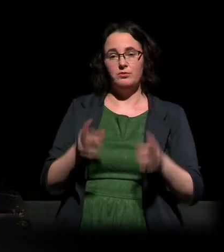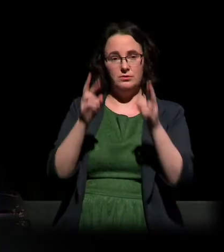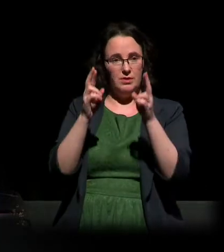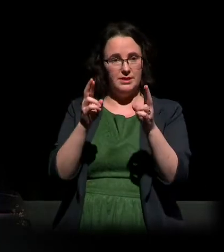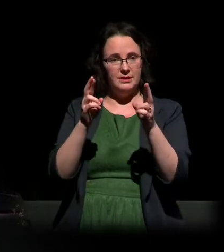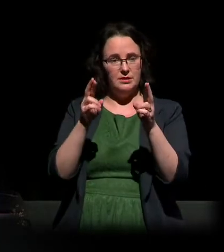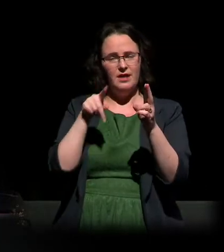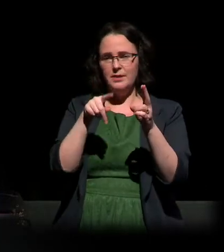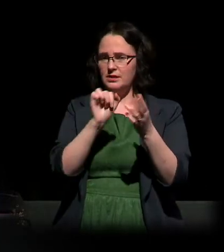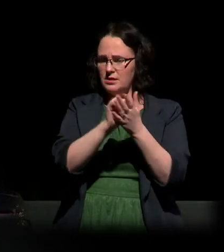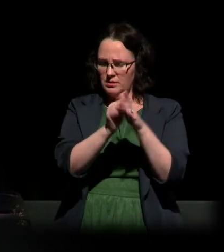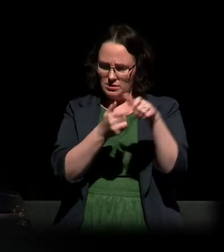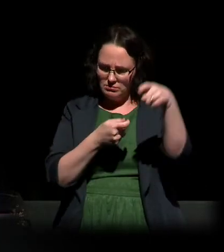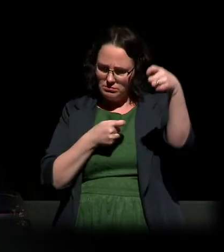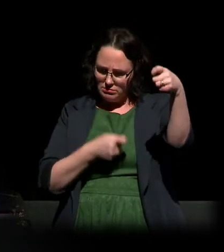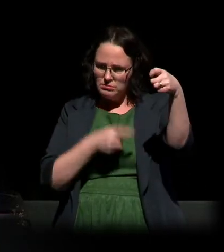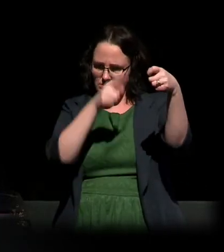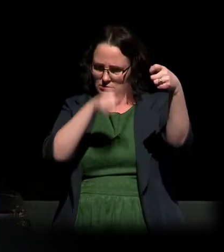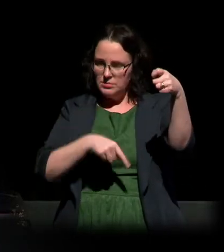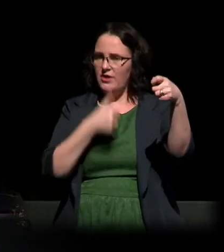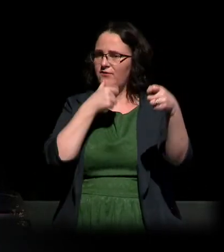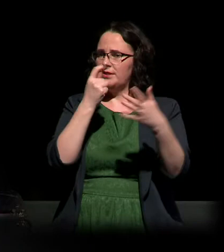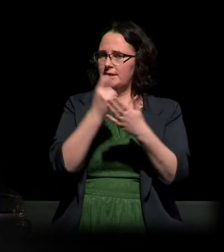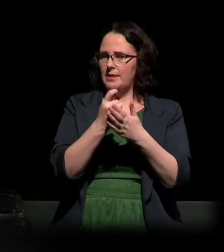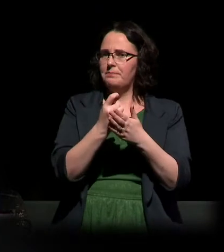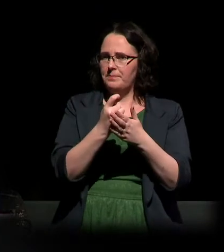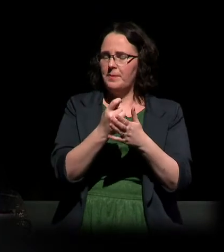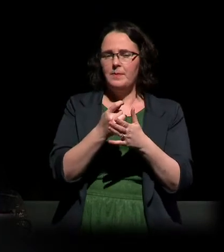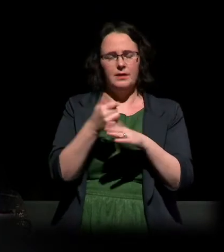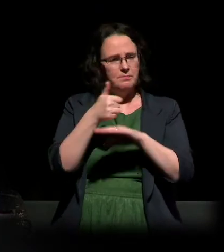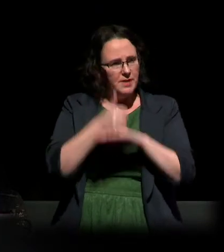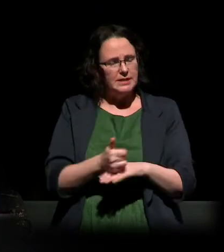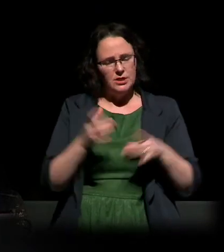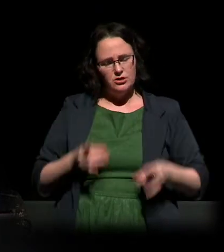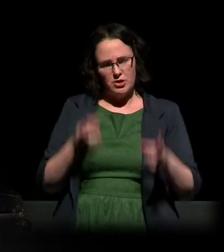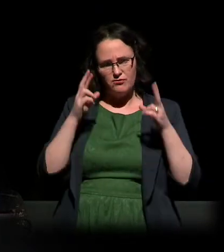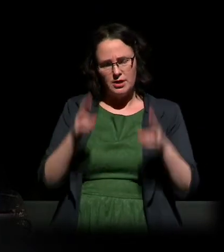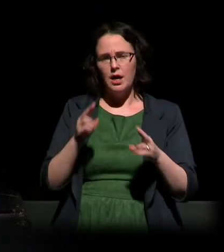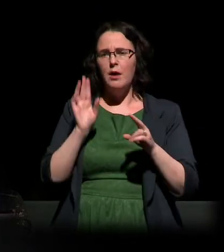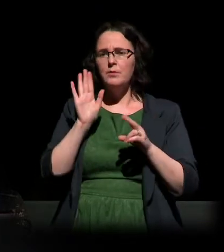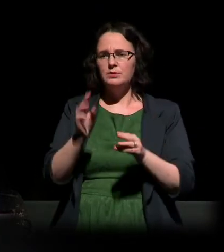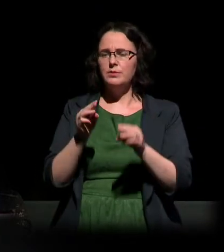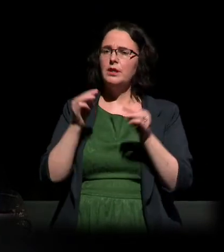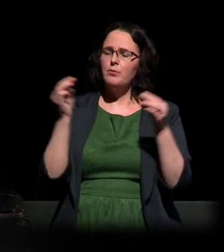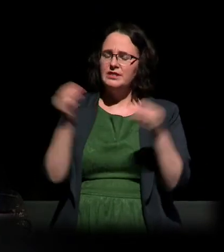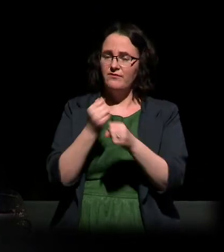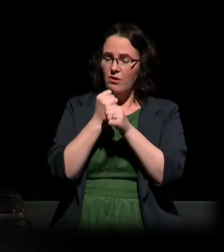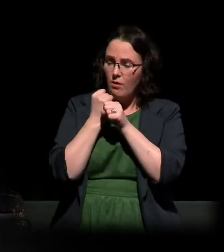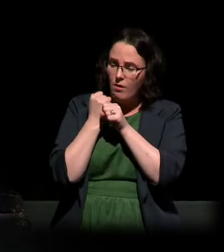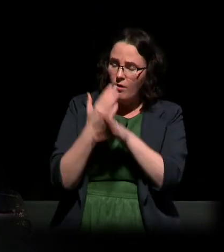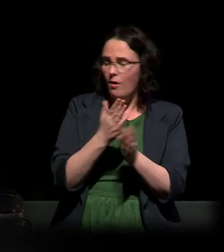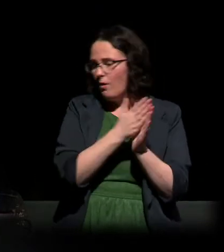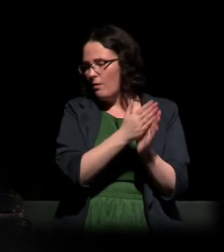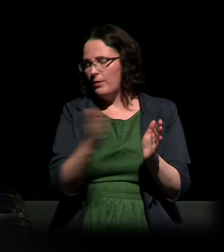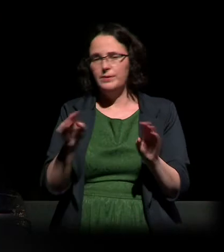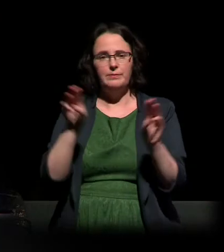set out for the first time that fundamental human rights were to be universally protected. It was drafted as a response to the